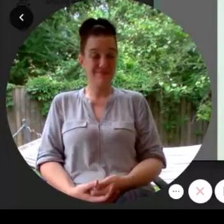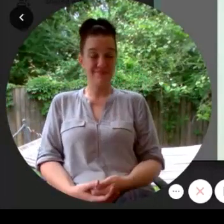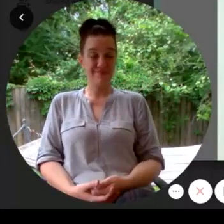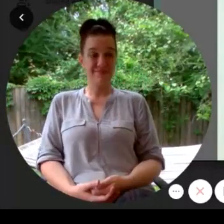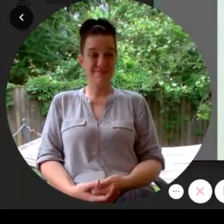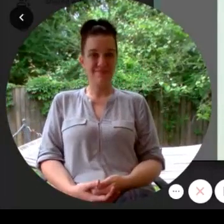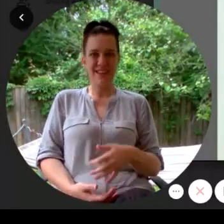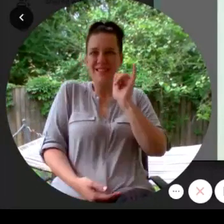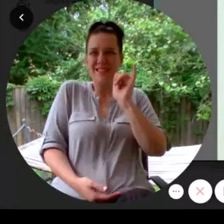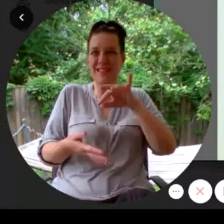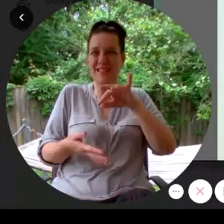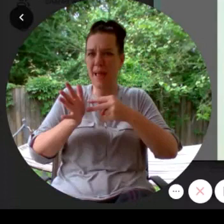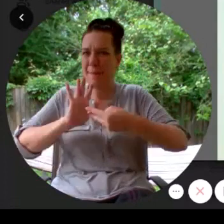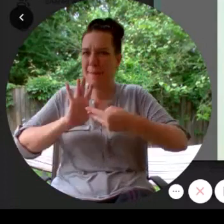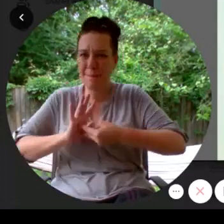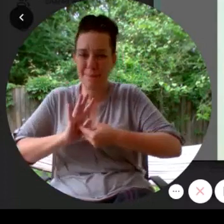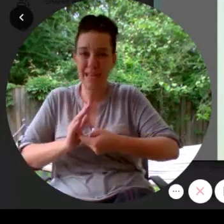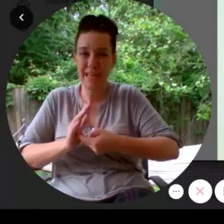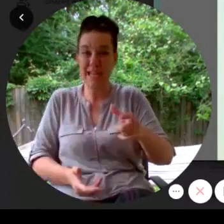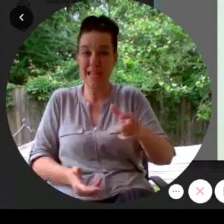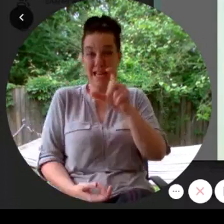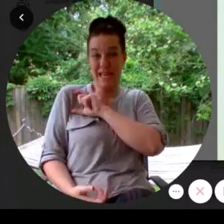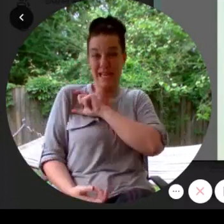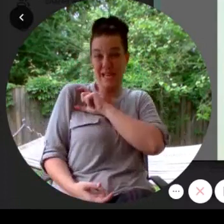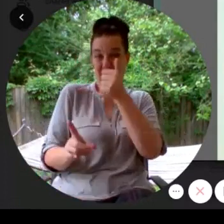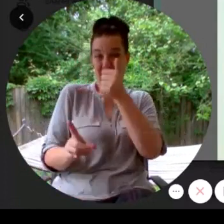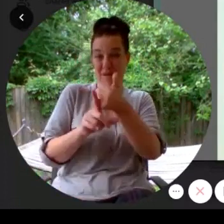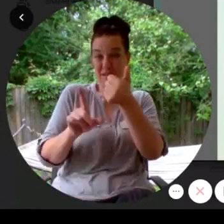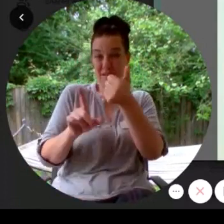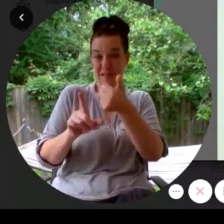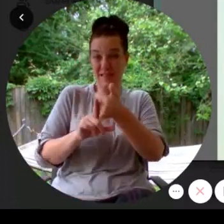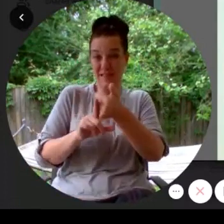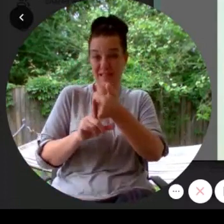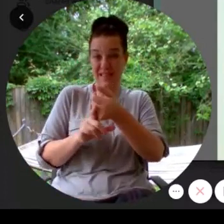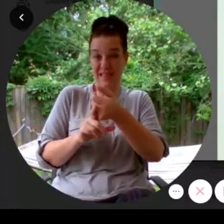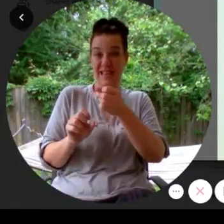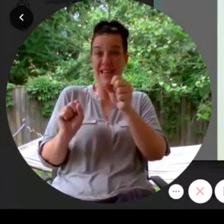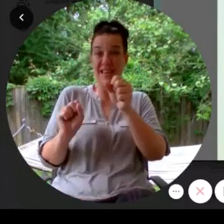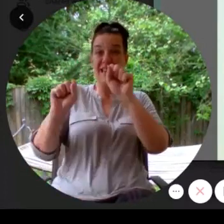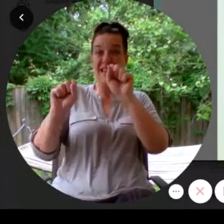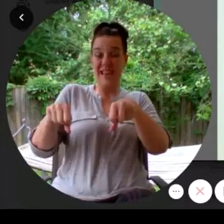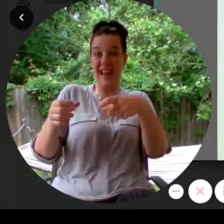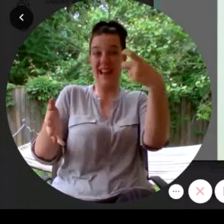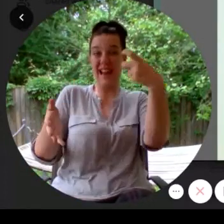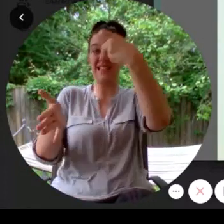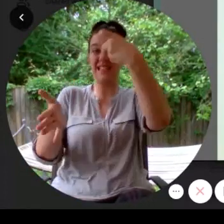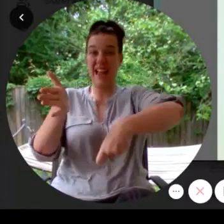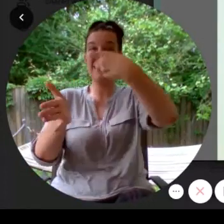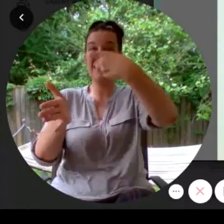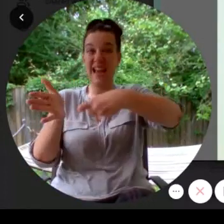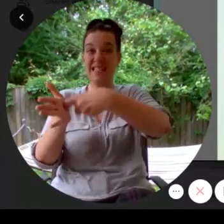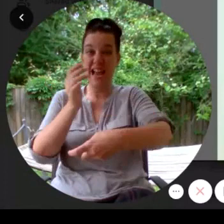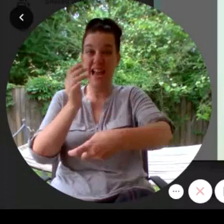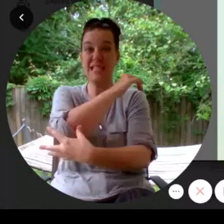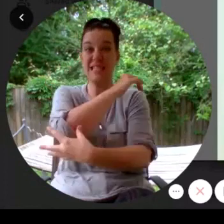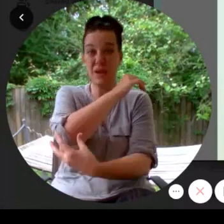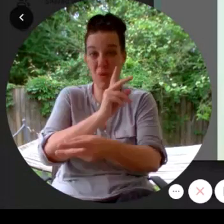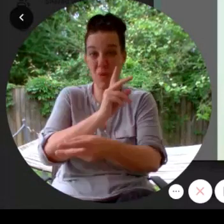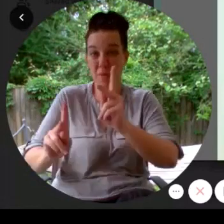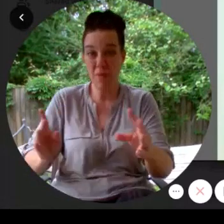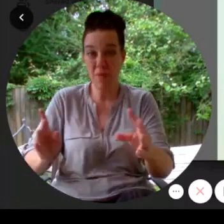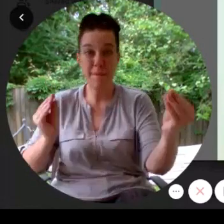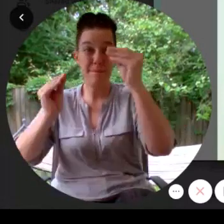does that mean the sheriff gets to overtax the poor should the merry men